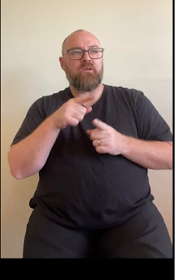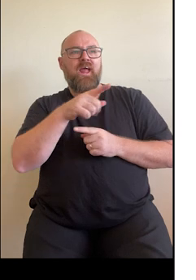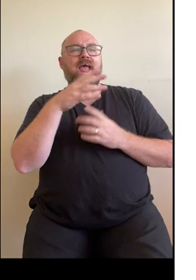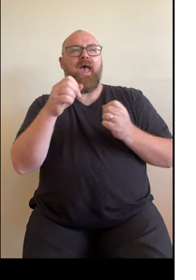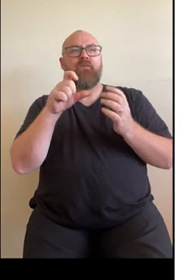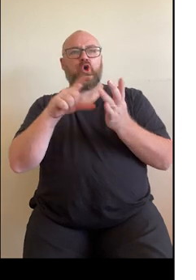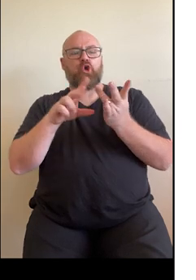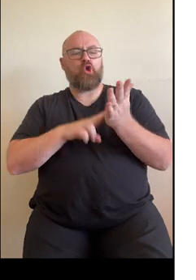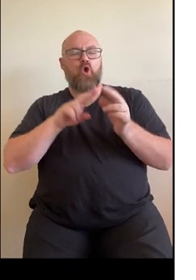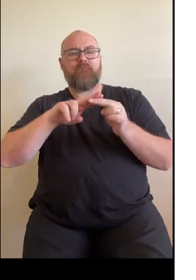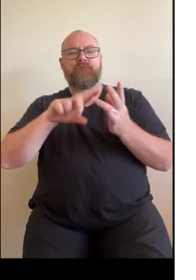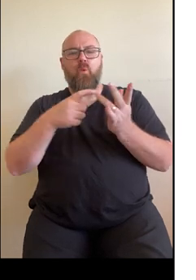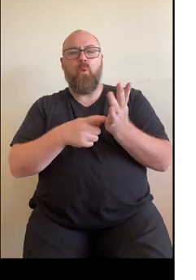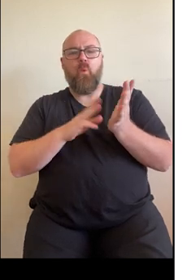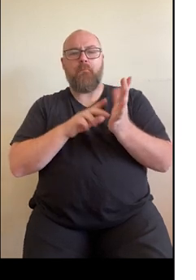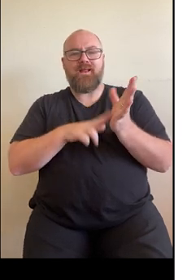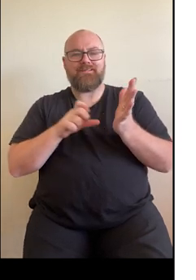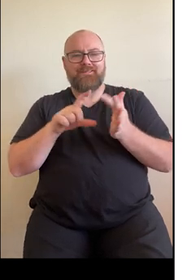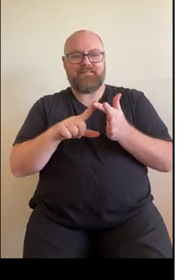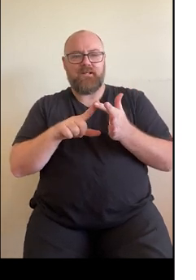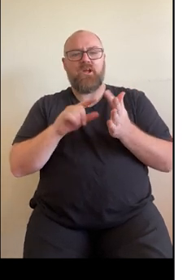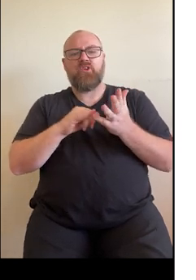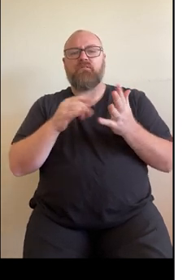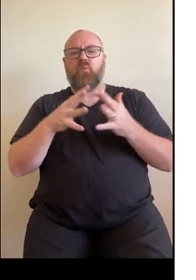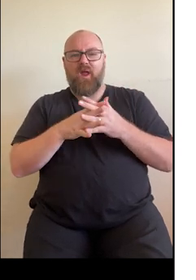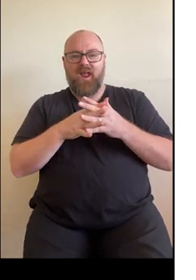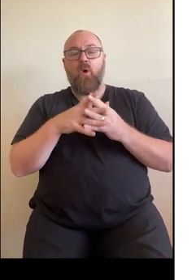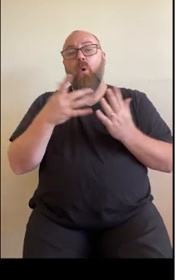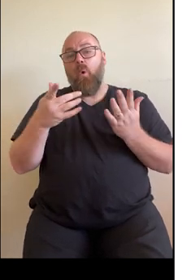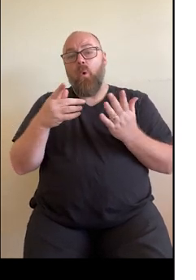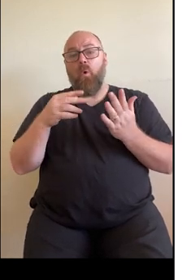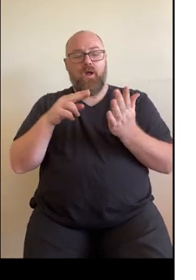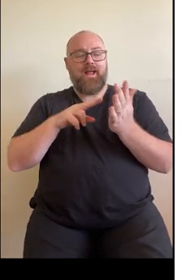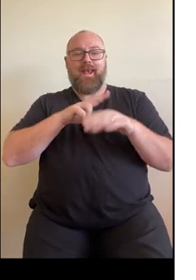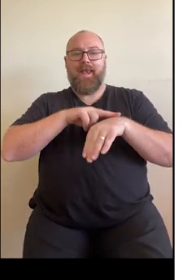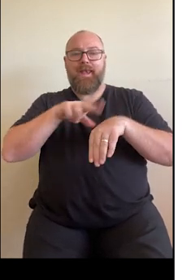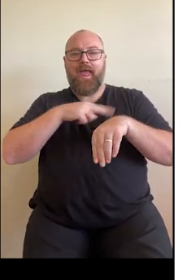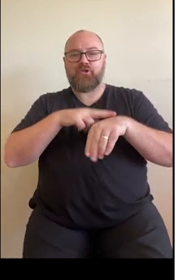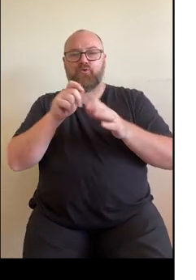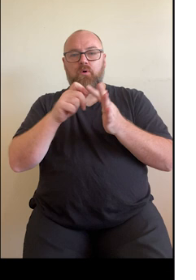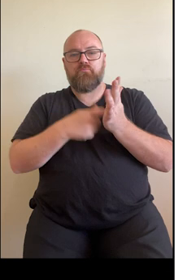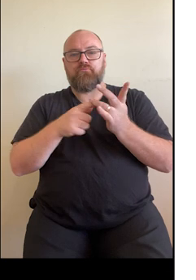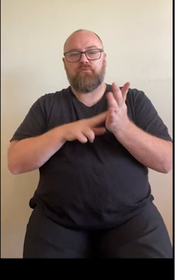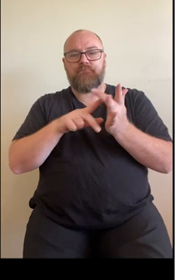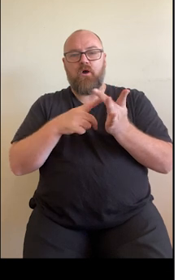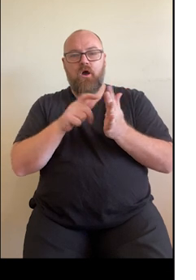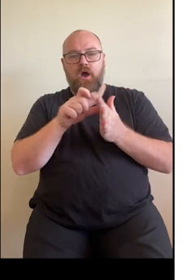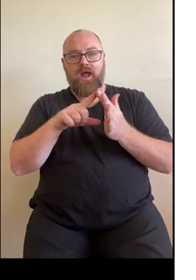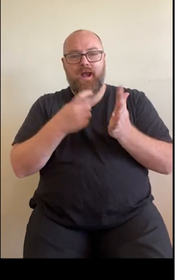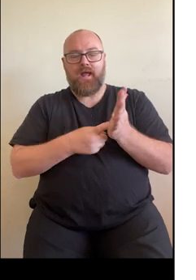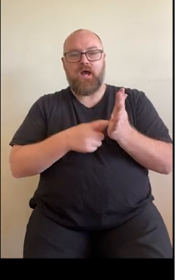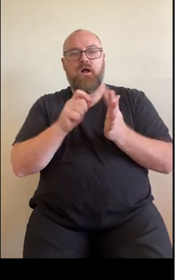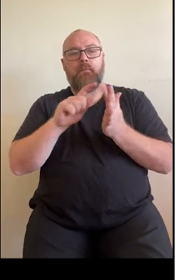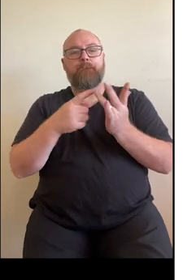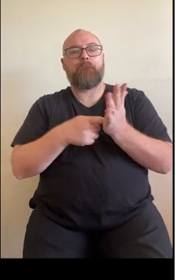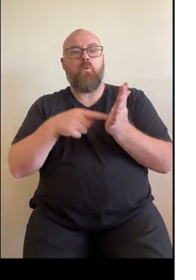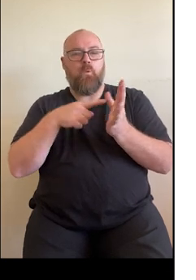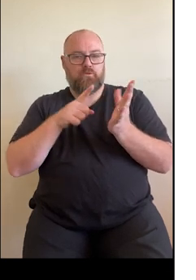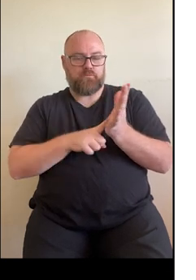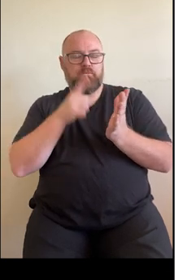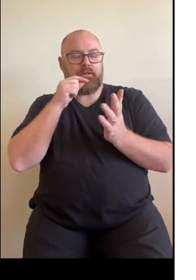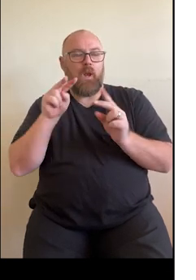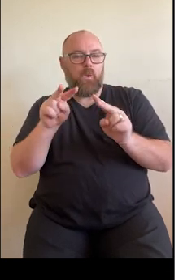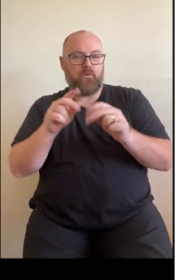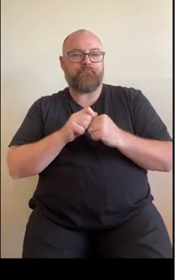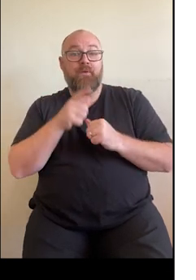software and they can also use the national provider portal to view information in your My Health Record. They